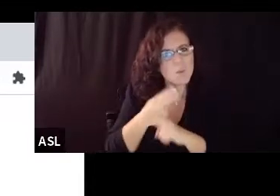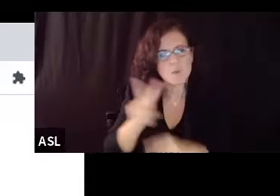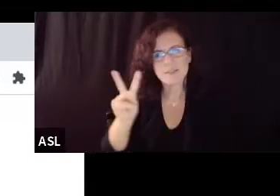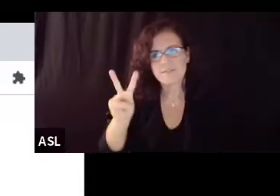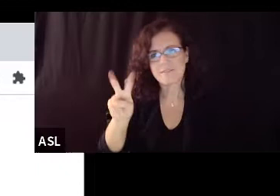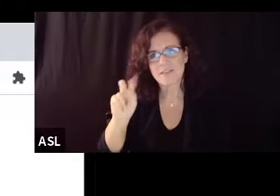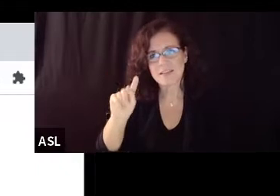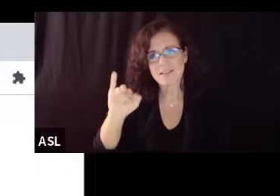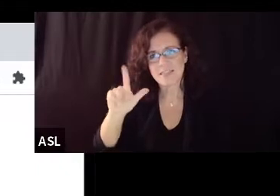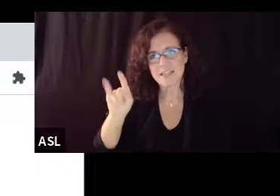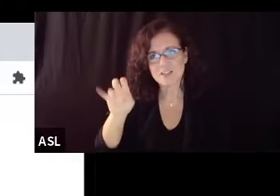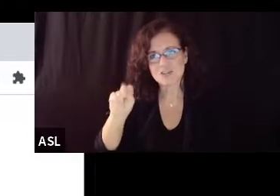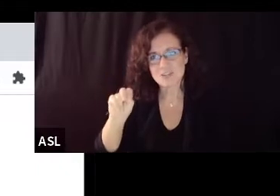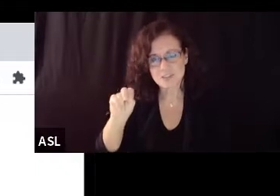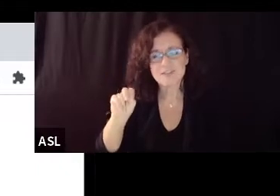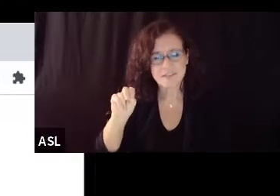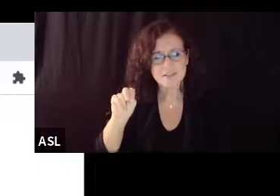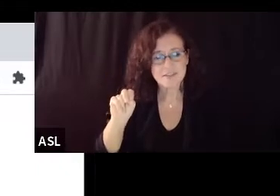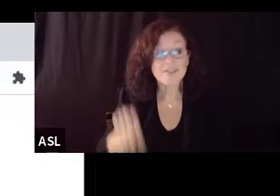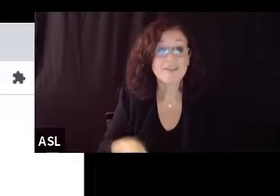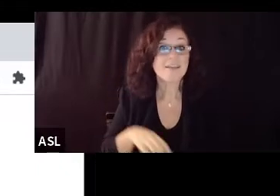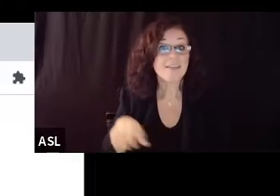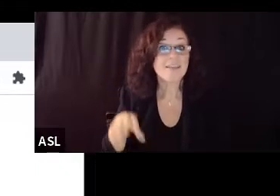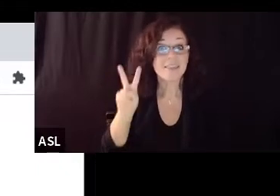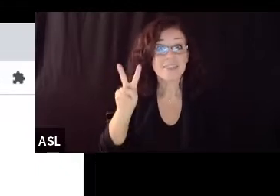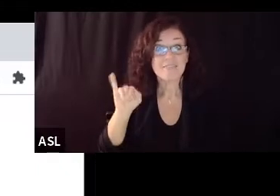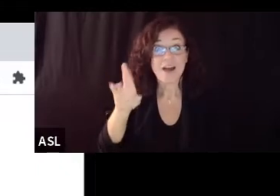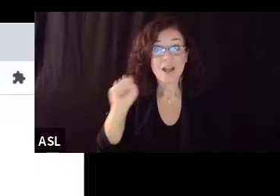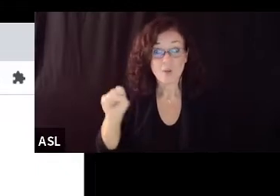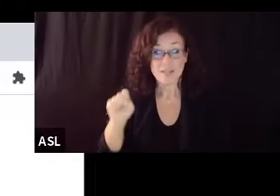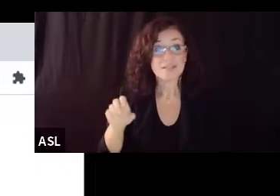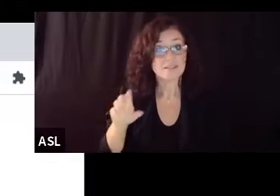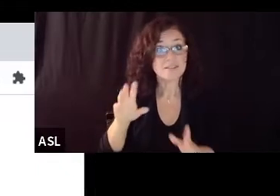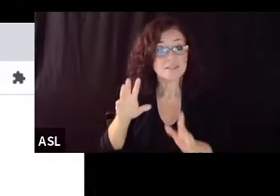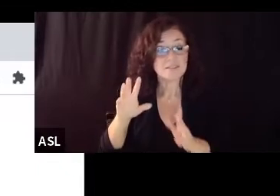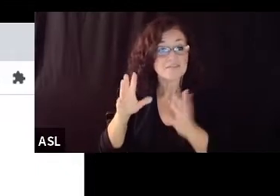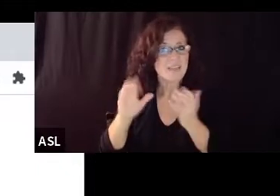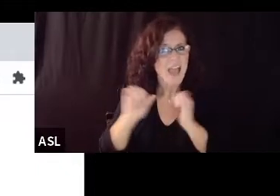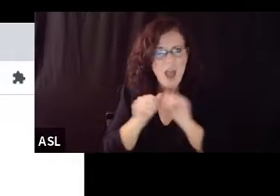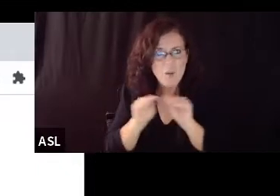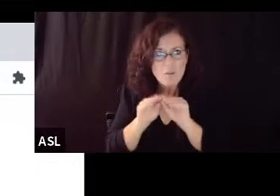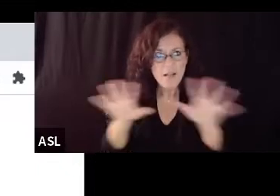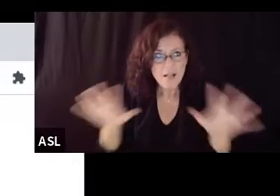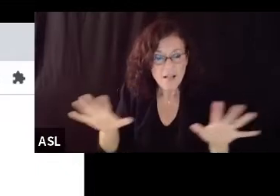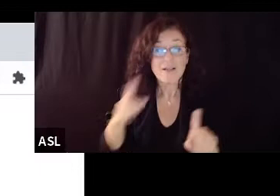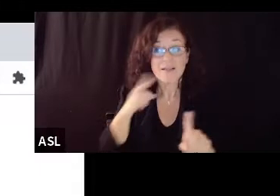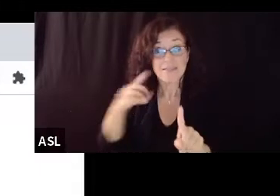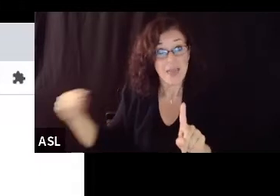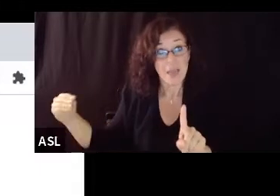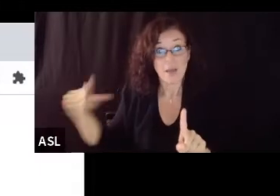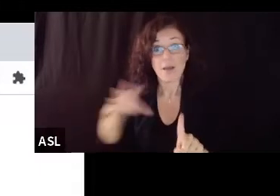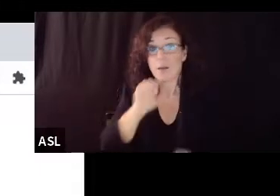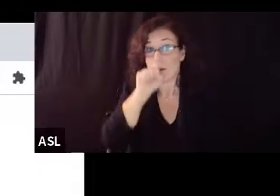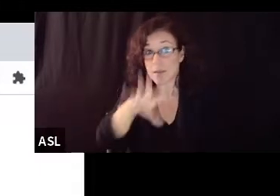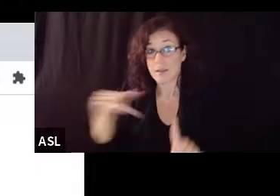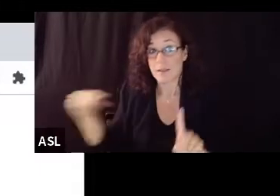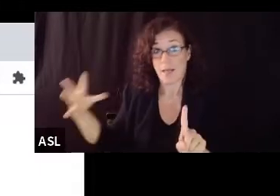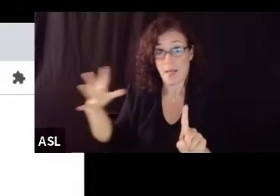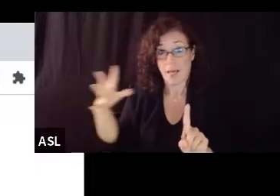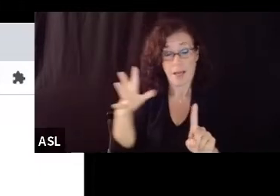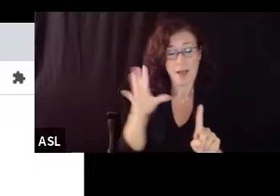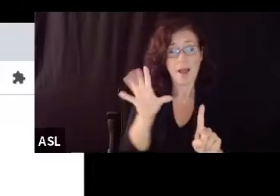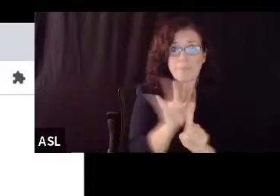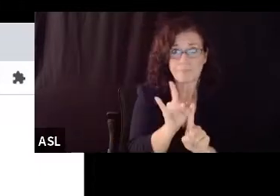ways one via via close contact and airborne both of which basically mean through the air and uh via surfaces